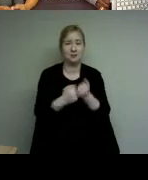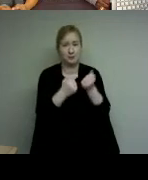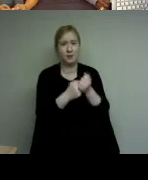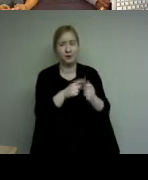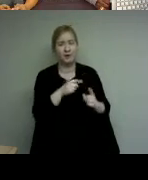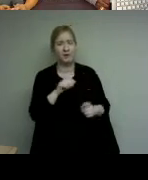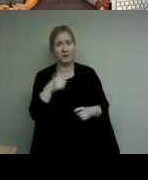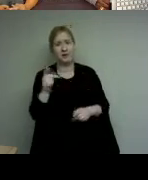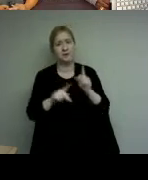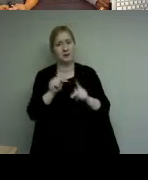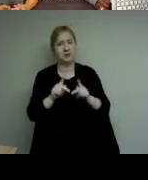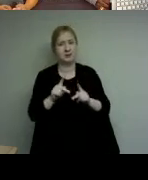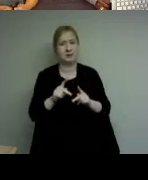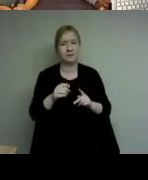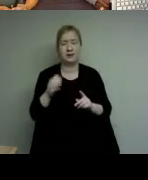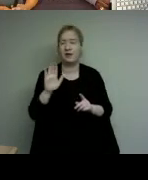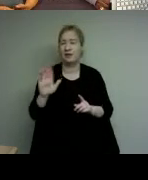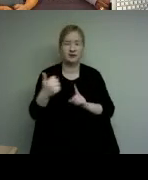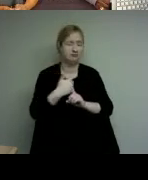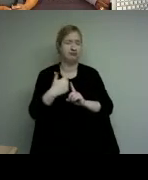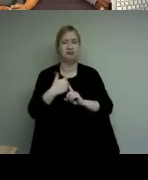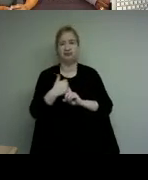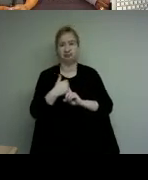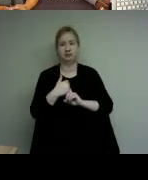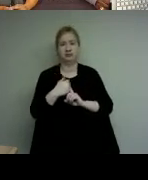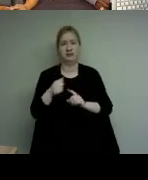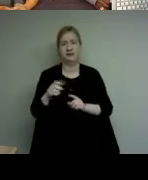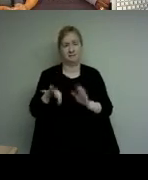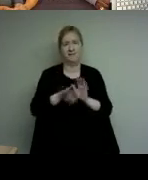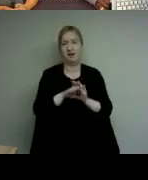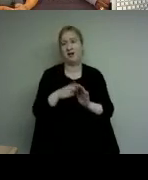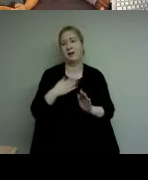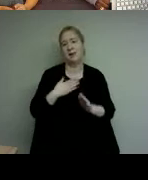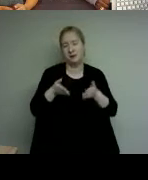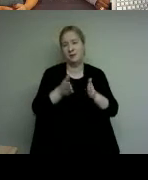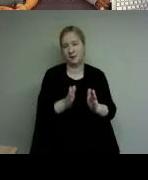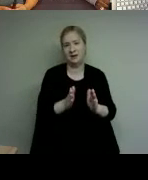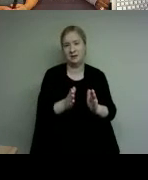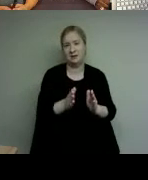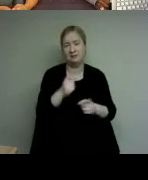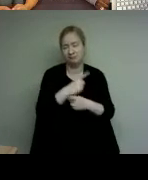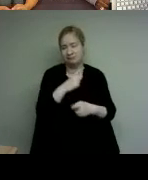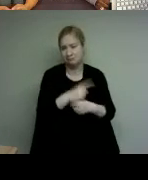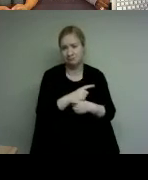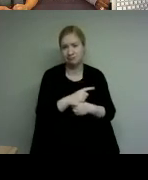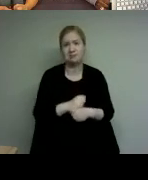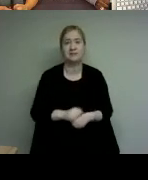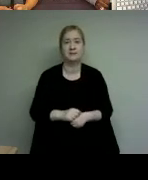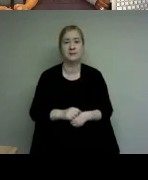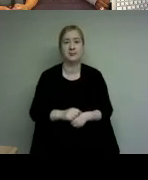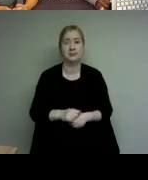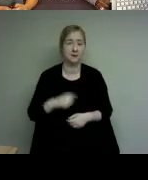were able to steer me in the right direction today james and i have the honor to initiate a ripple effect in the